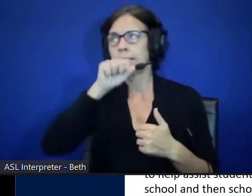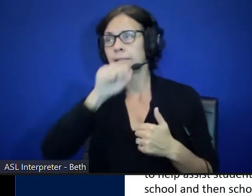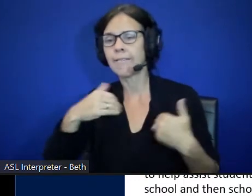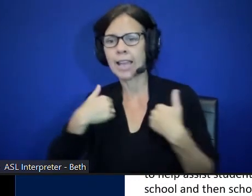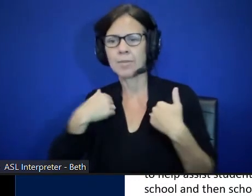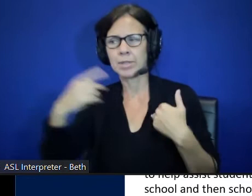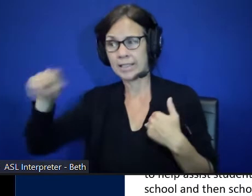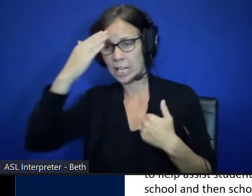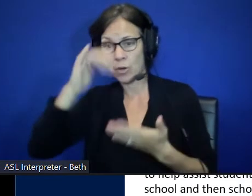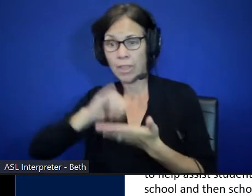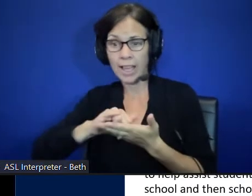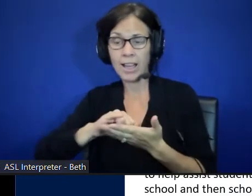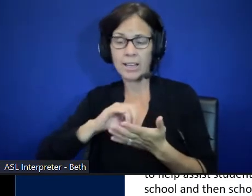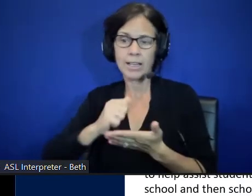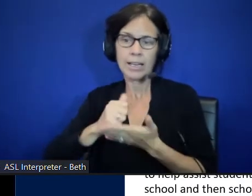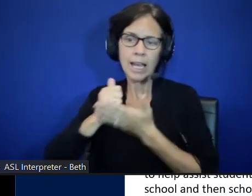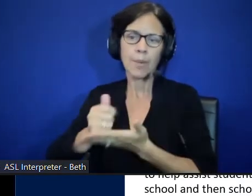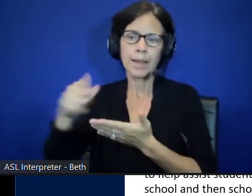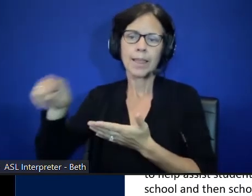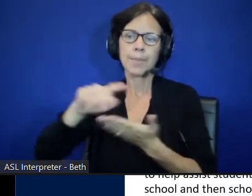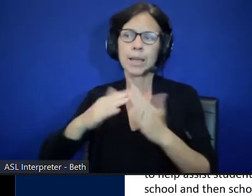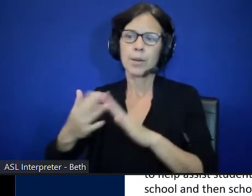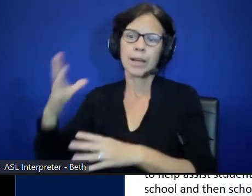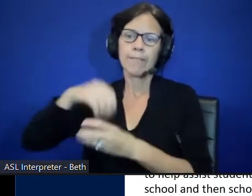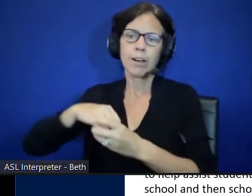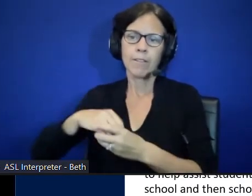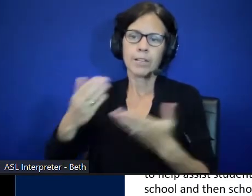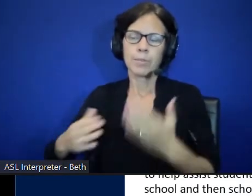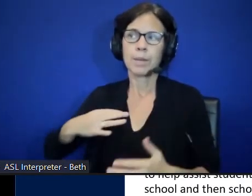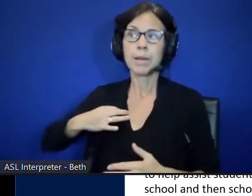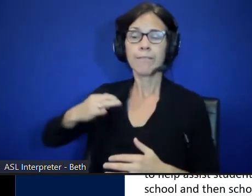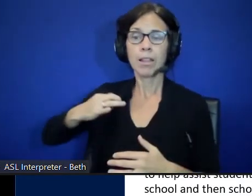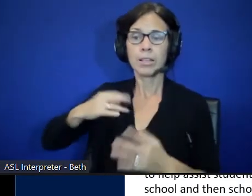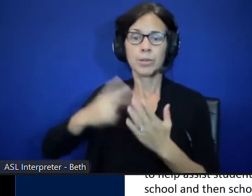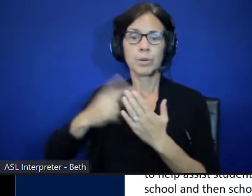that, you know, and helping them get involved in maybe a volunteer program.